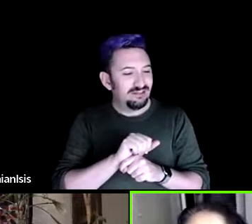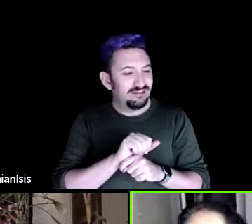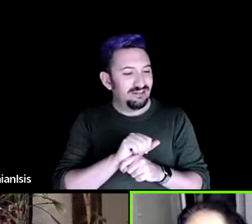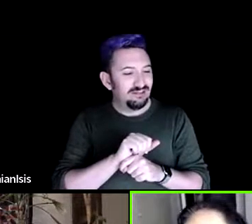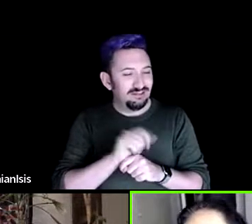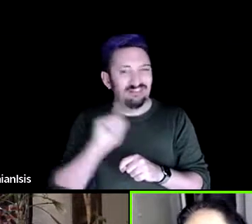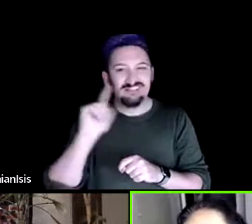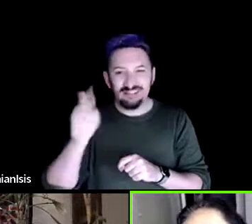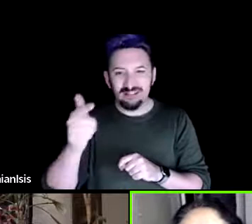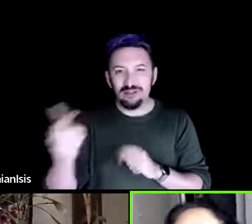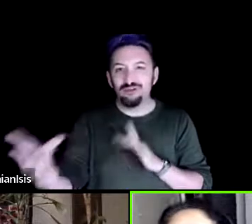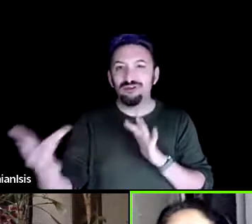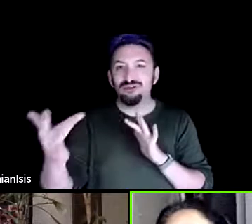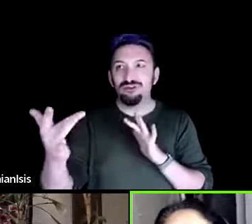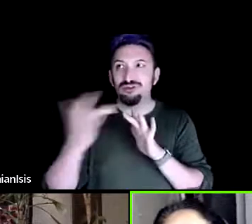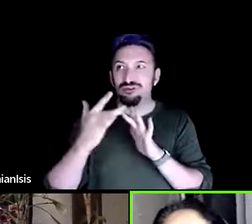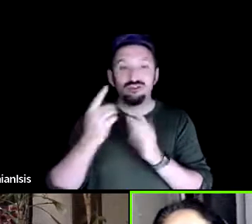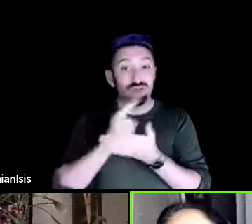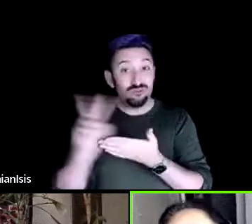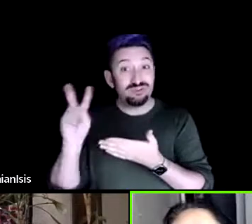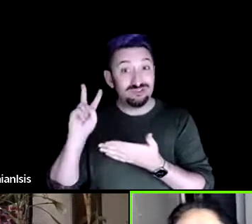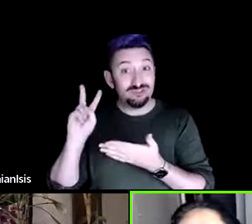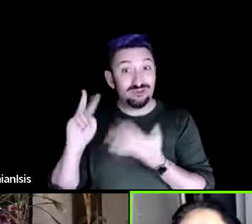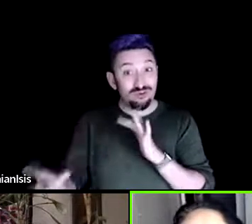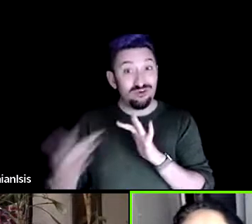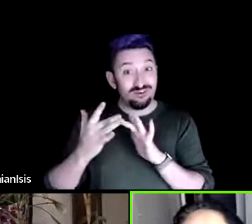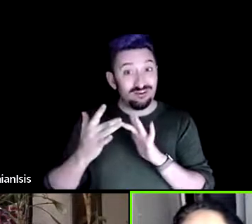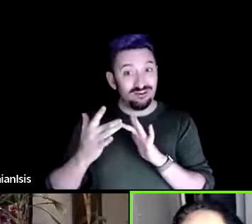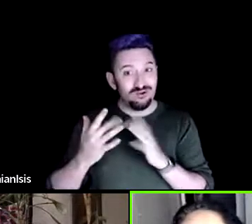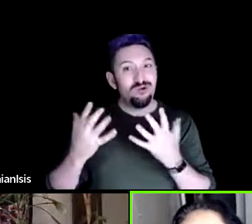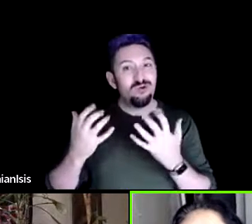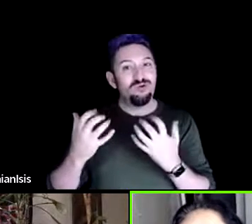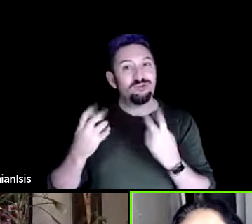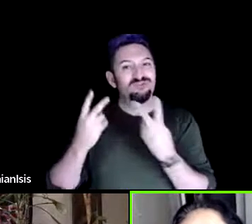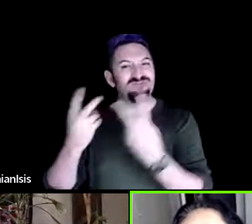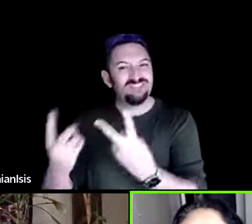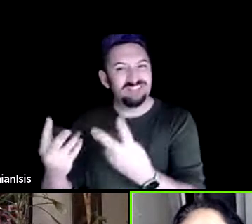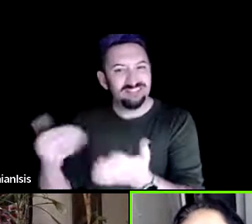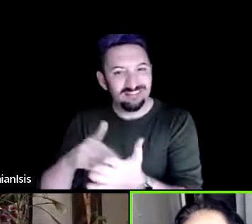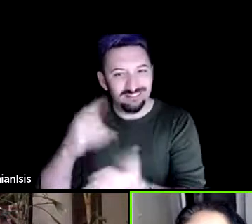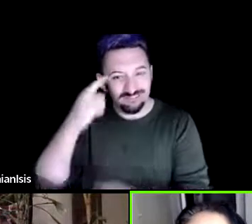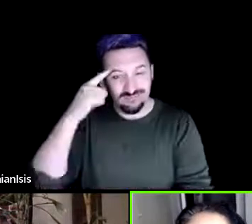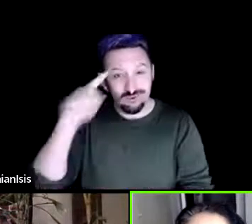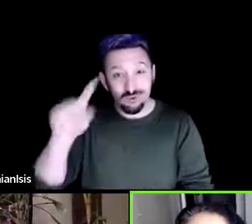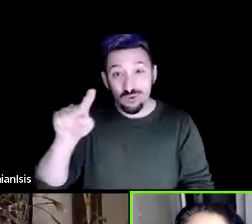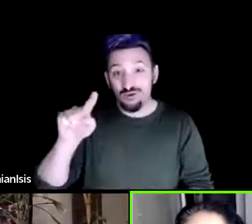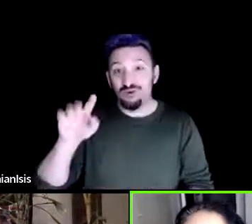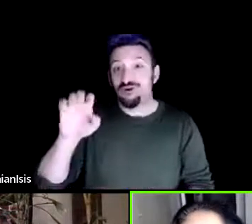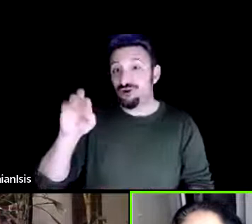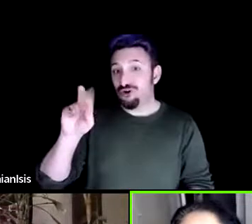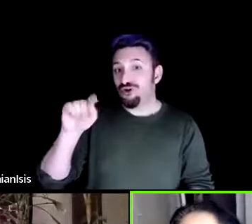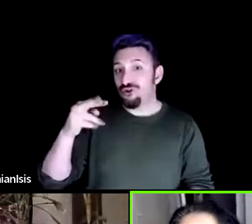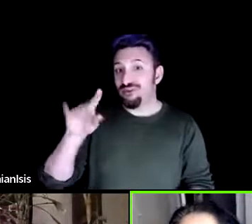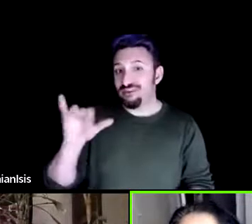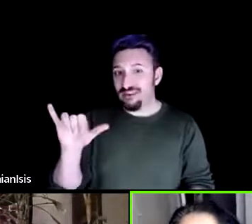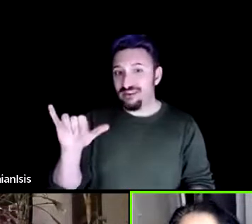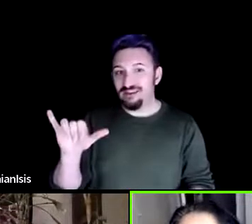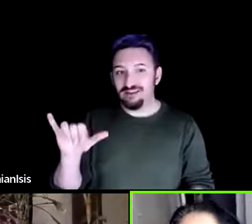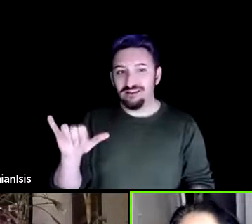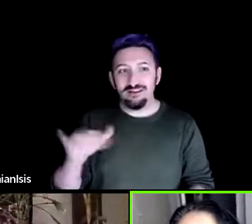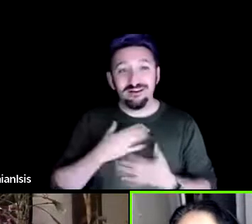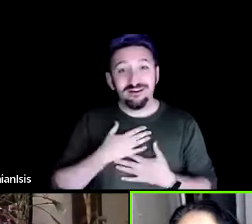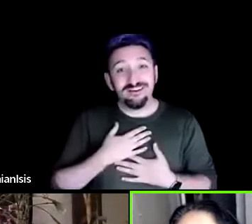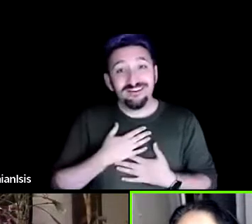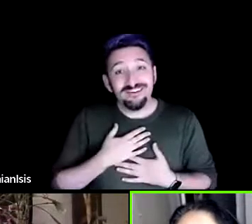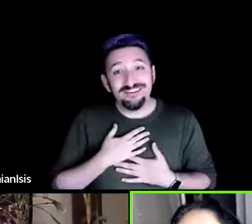about two weeks ago and asked me to come back up for earth day and they are still um interested in you